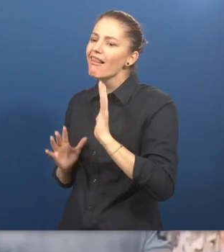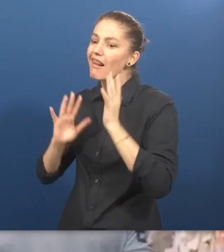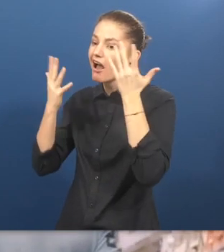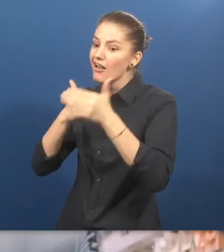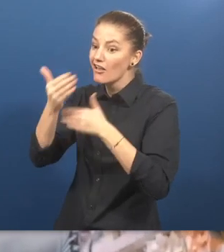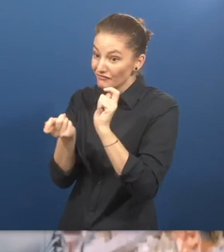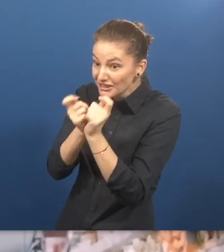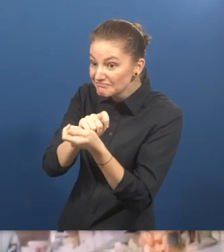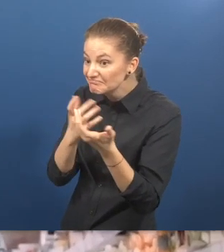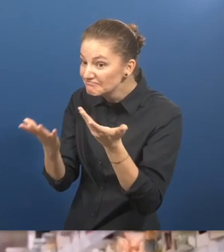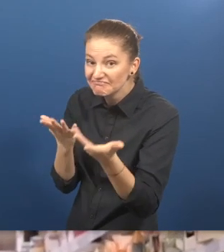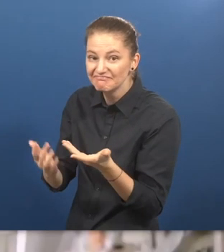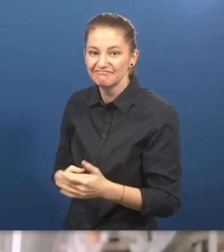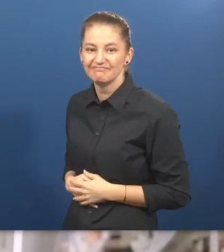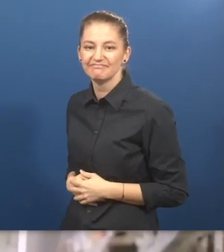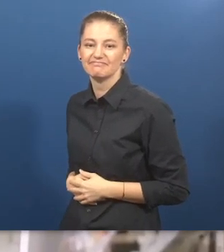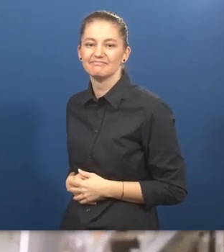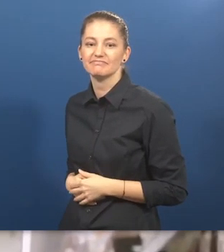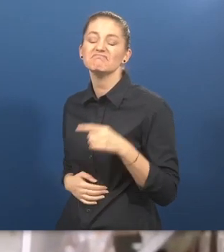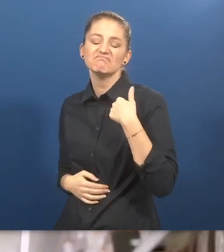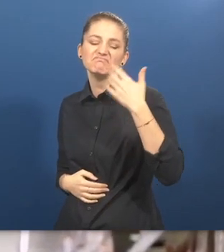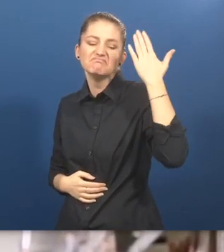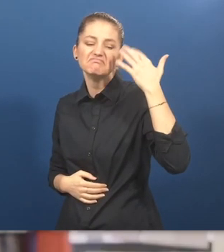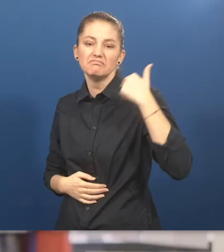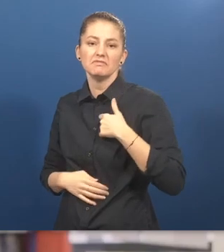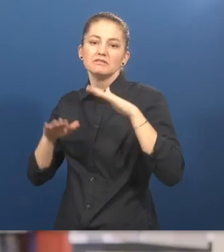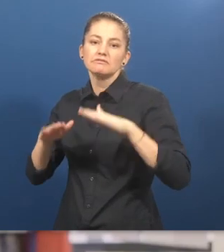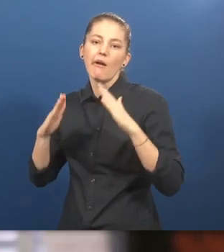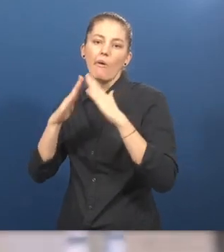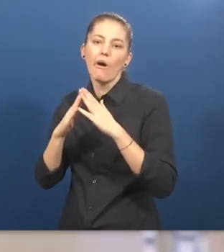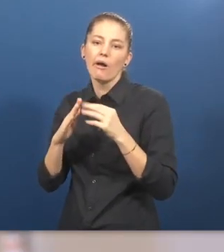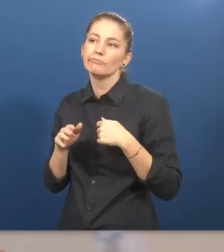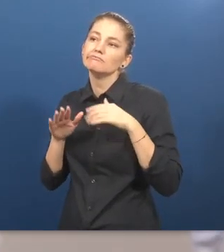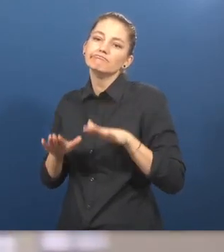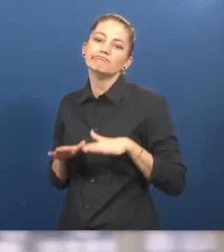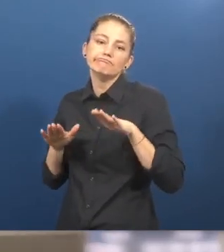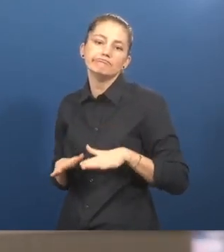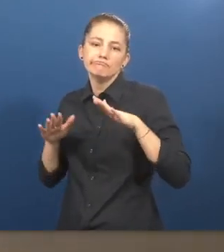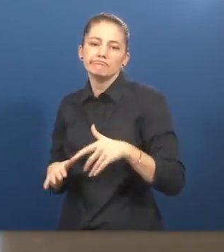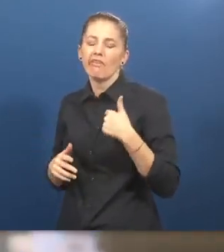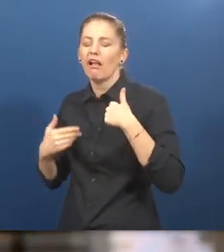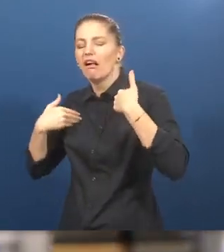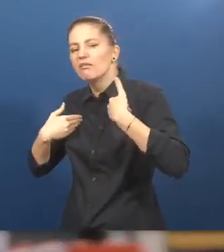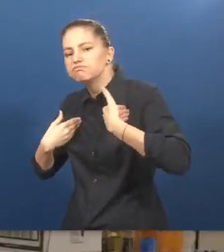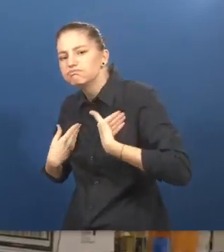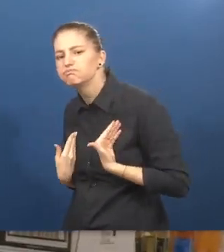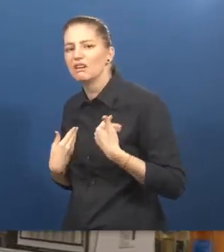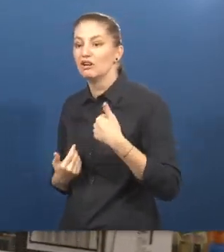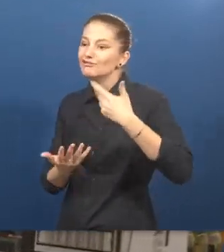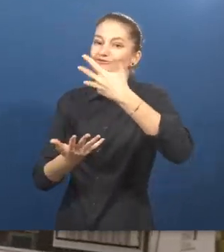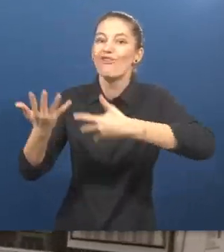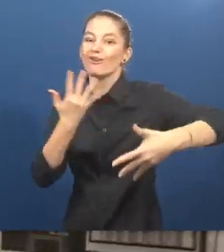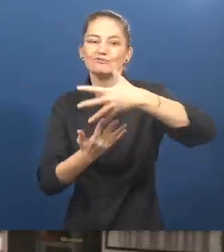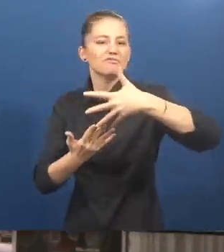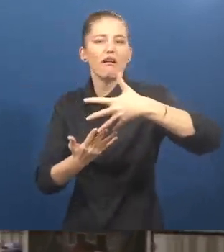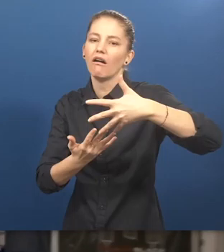When I stayed at home, I was always kind of tired and not as social. It is better to get out and make